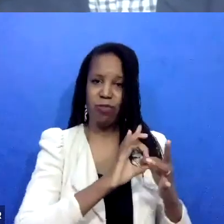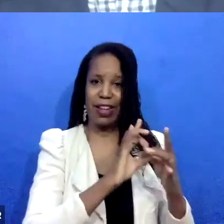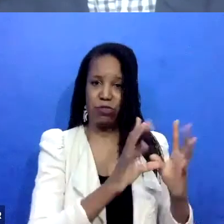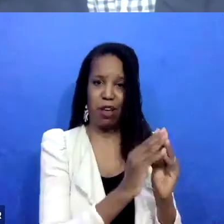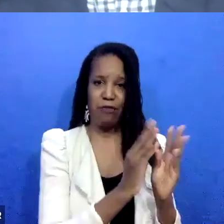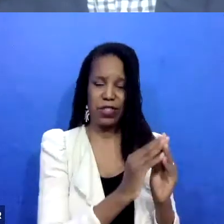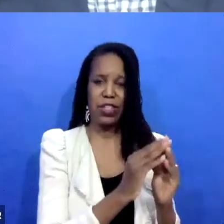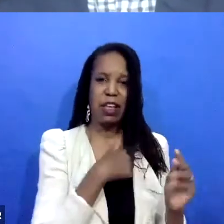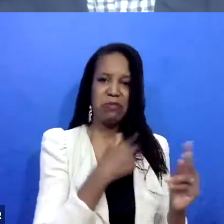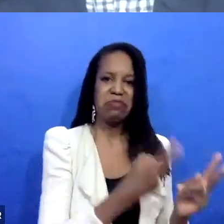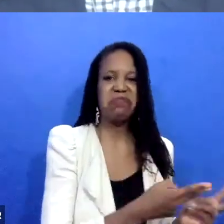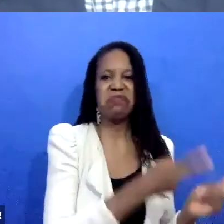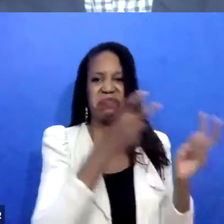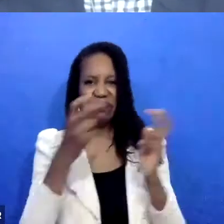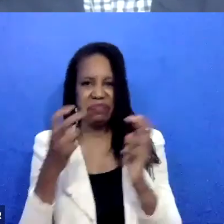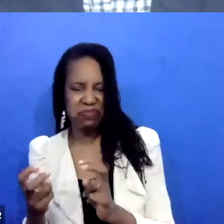organization with like